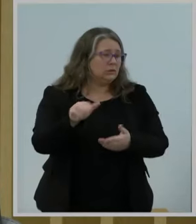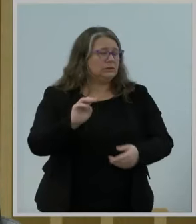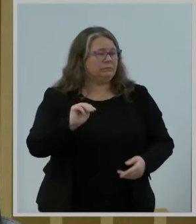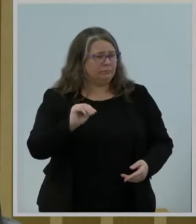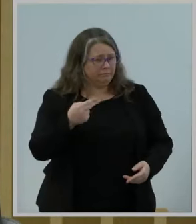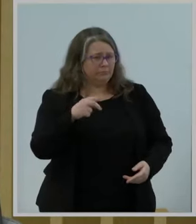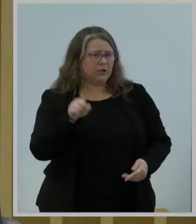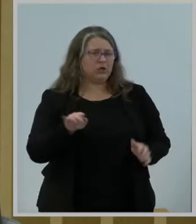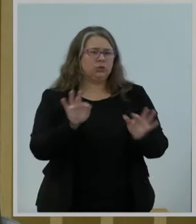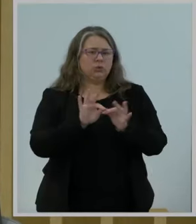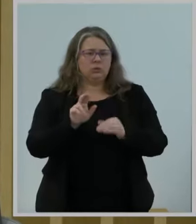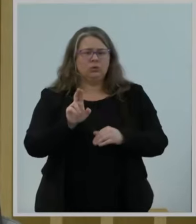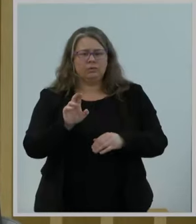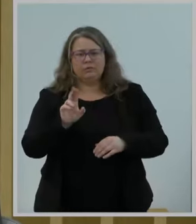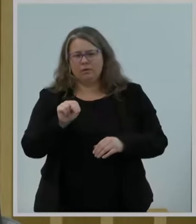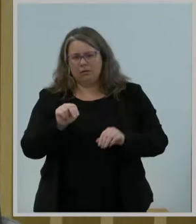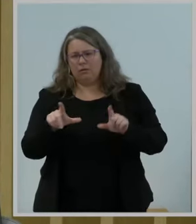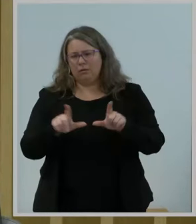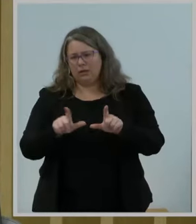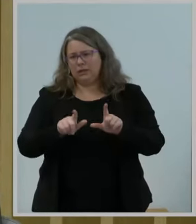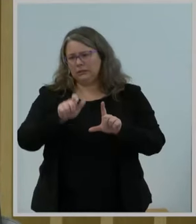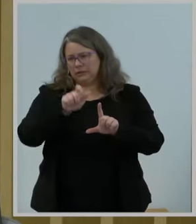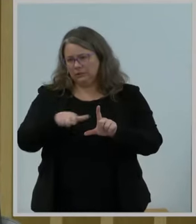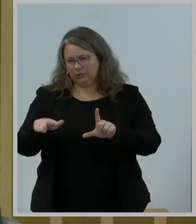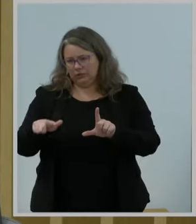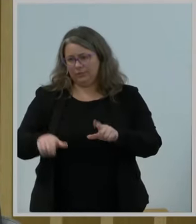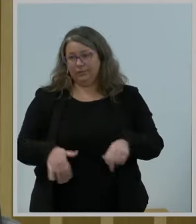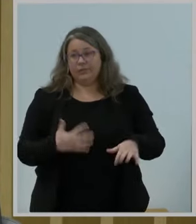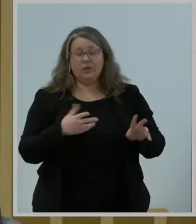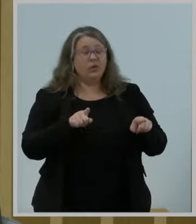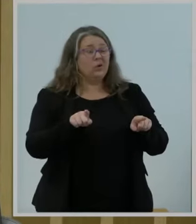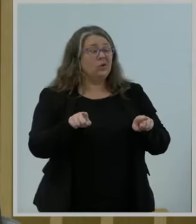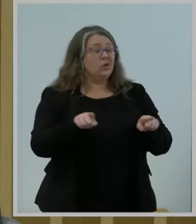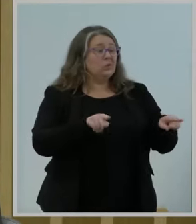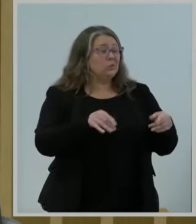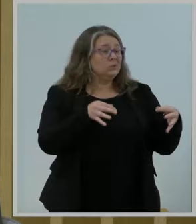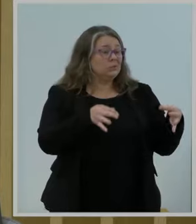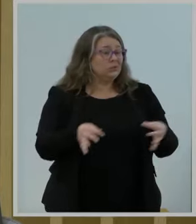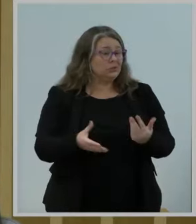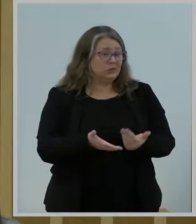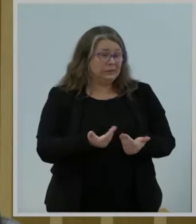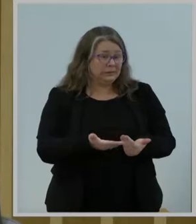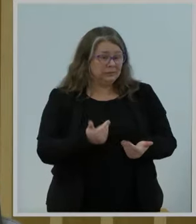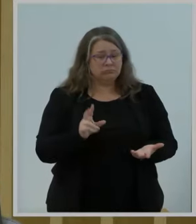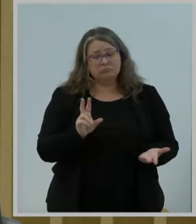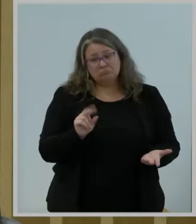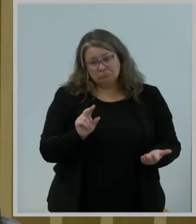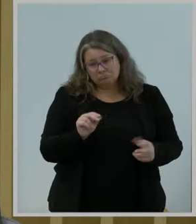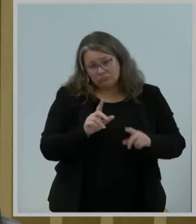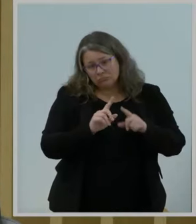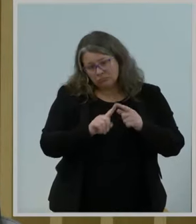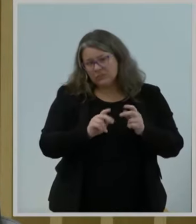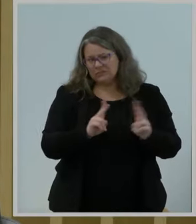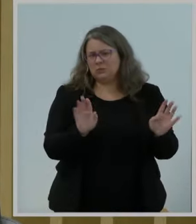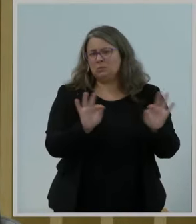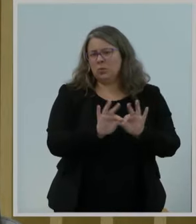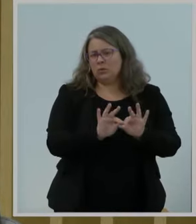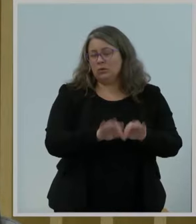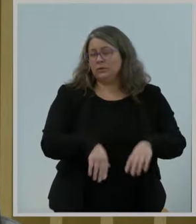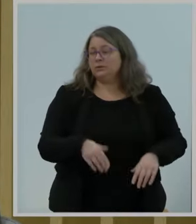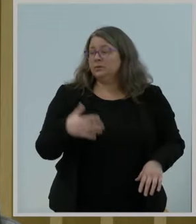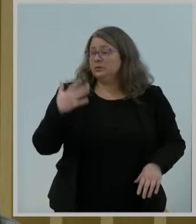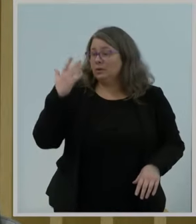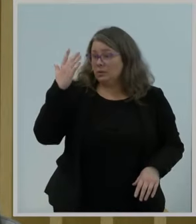Now, none of these decisions were easy, but they were all important and for some pretty core reasons. For